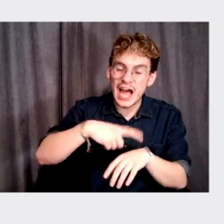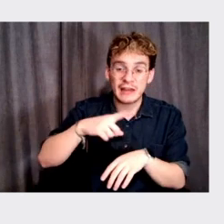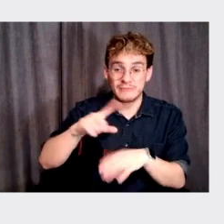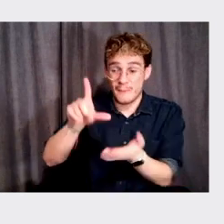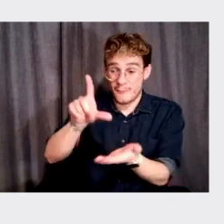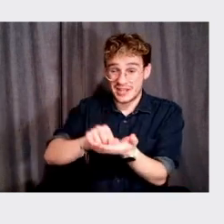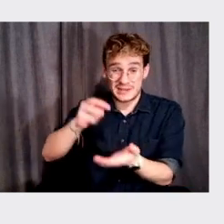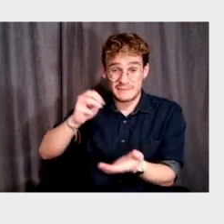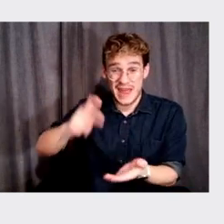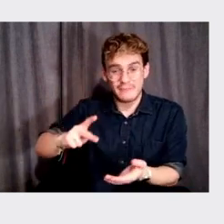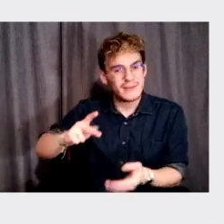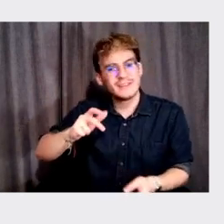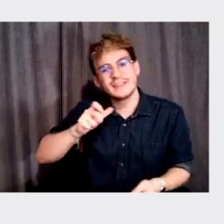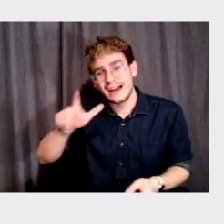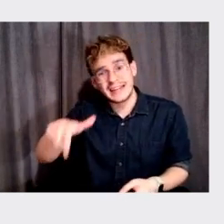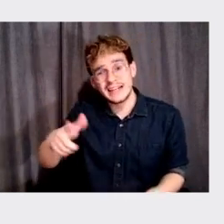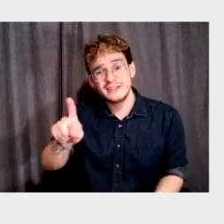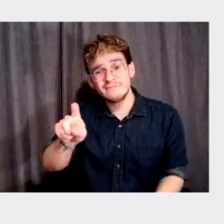become completely obsolete?